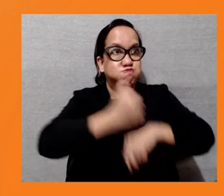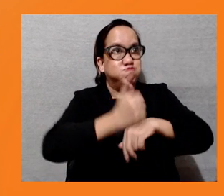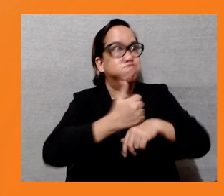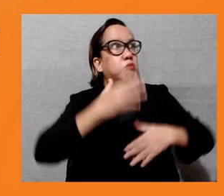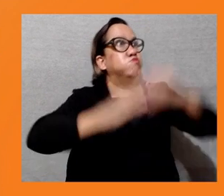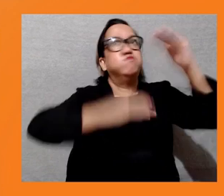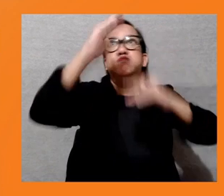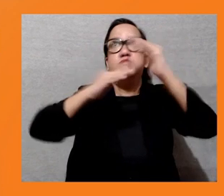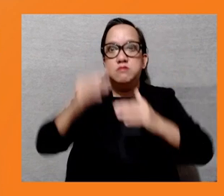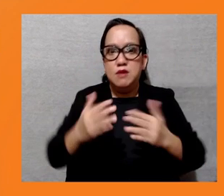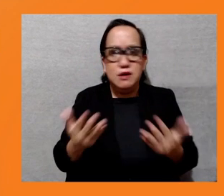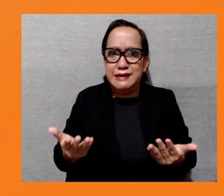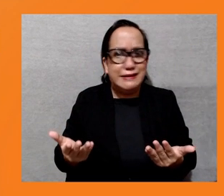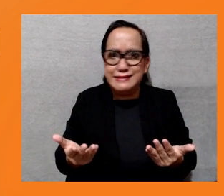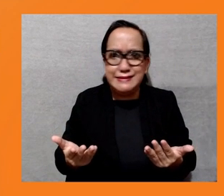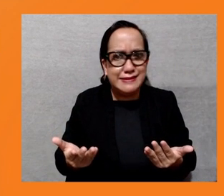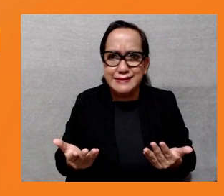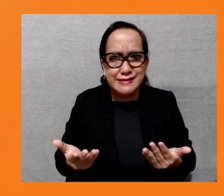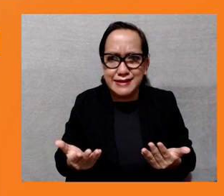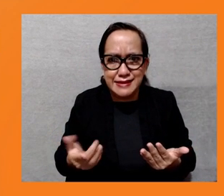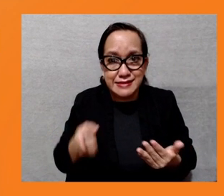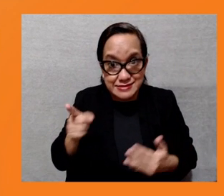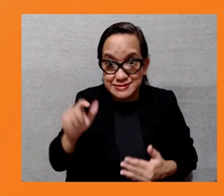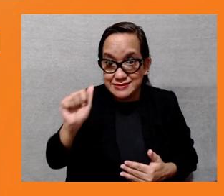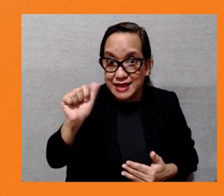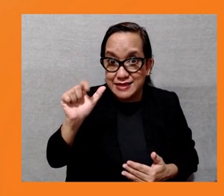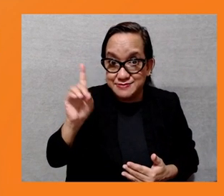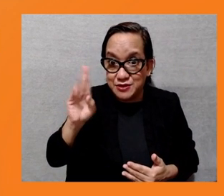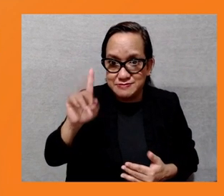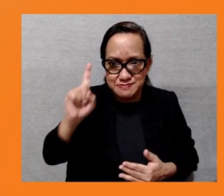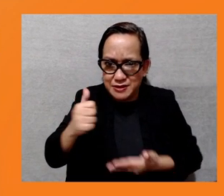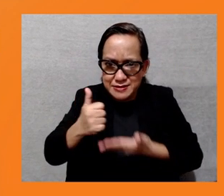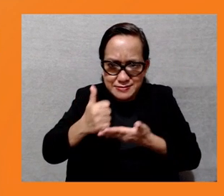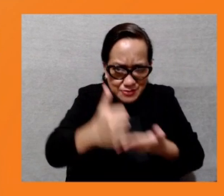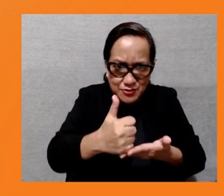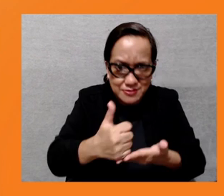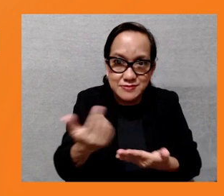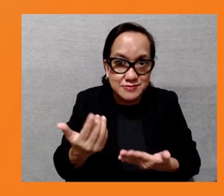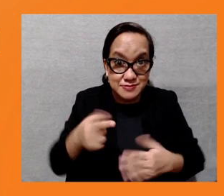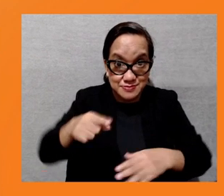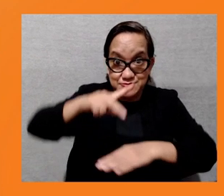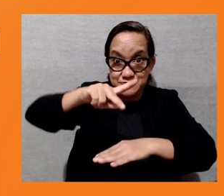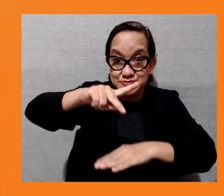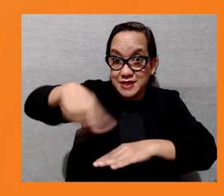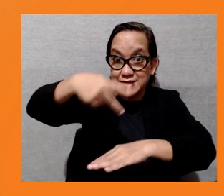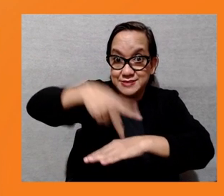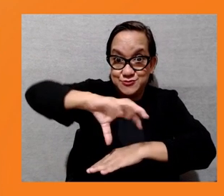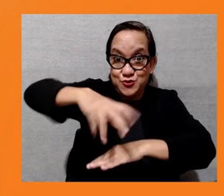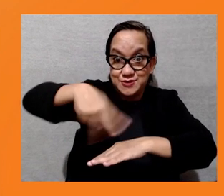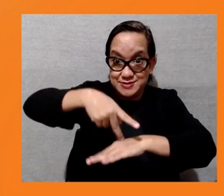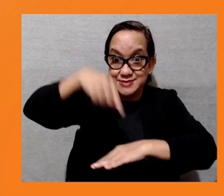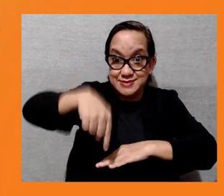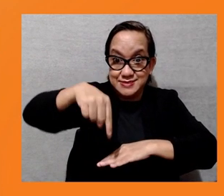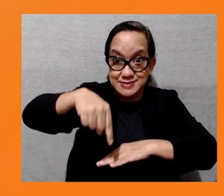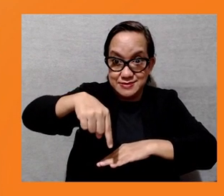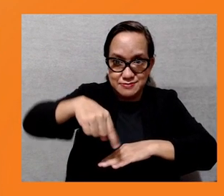in the Philippines, the Philippines Hybrid Energy Systems or FESI. There were complaints from the fisher